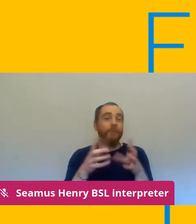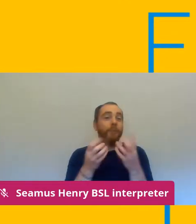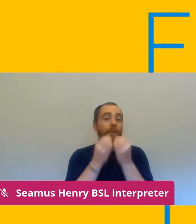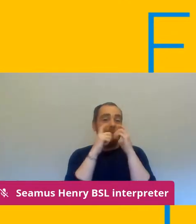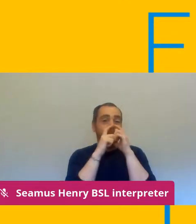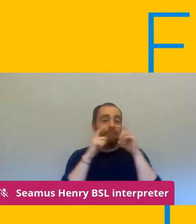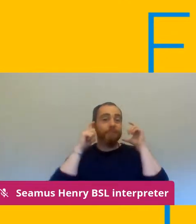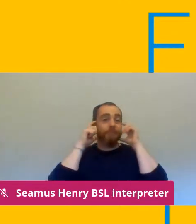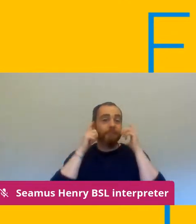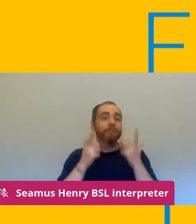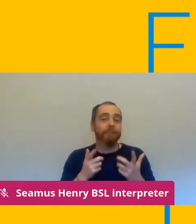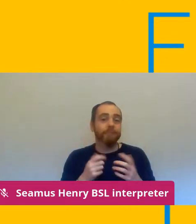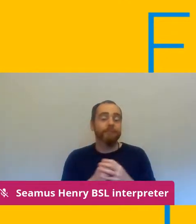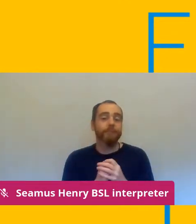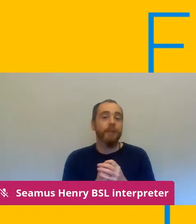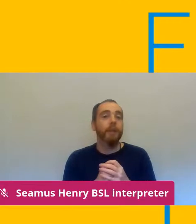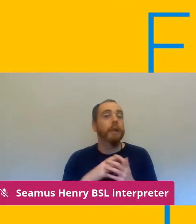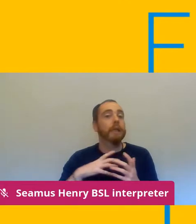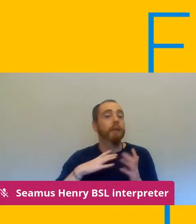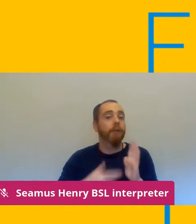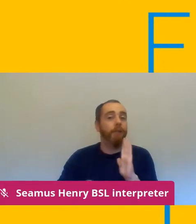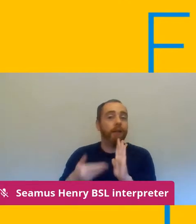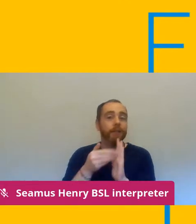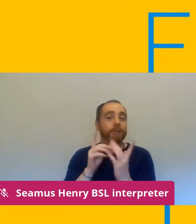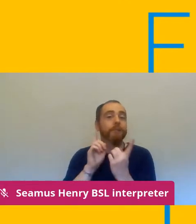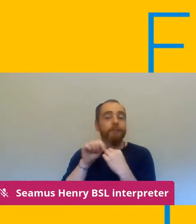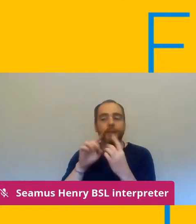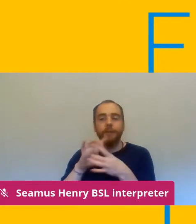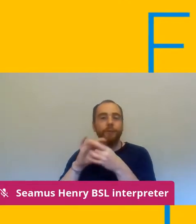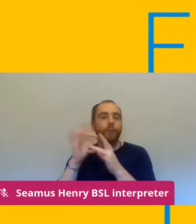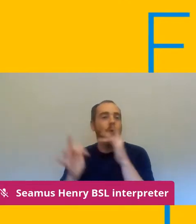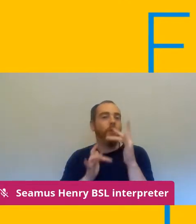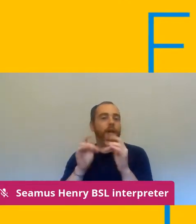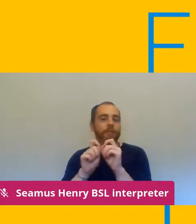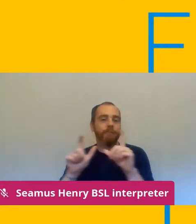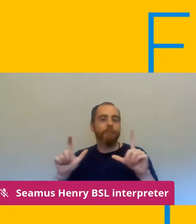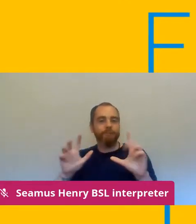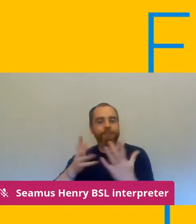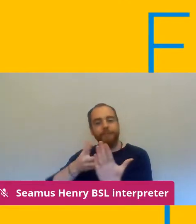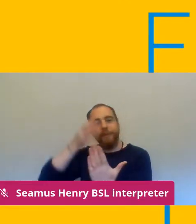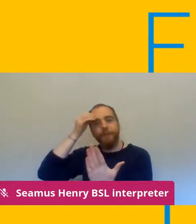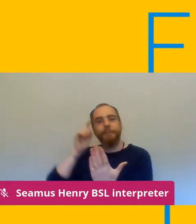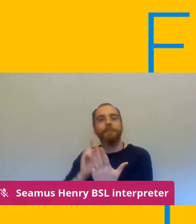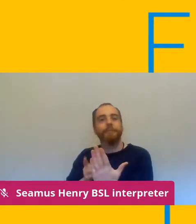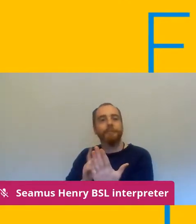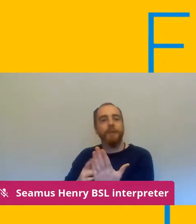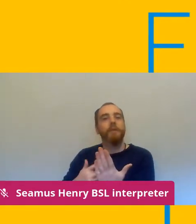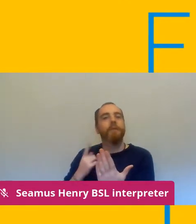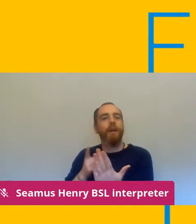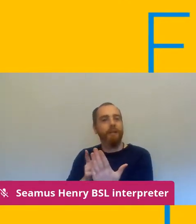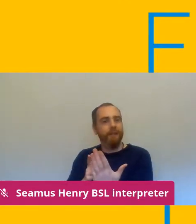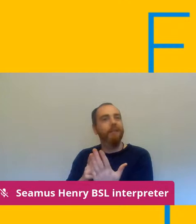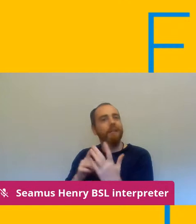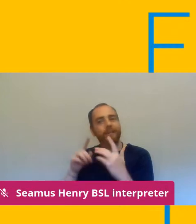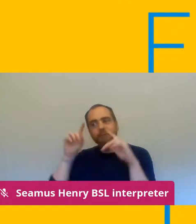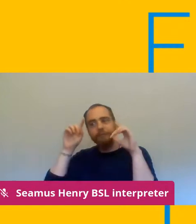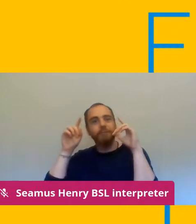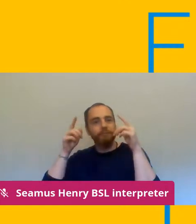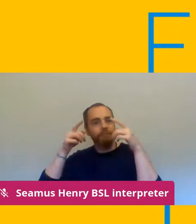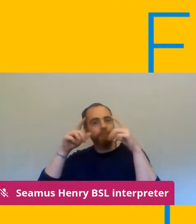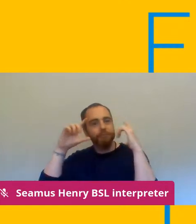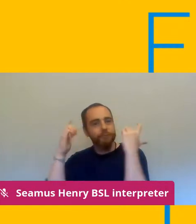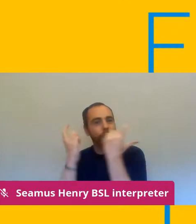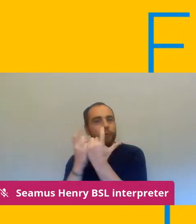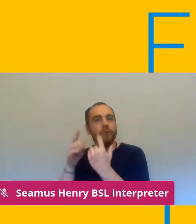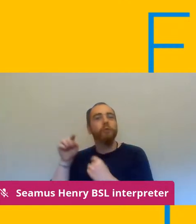got um our additional comments on online learning which we feel that institutions should be moving more and more towards to